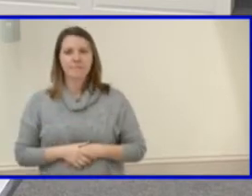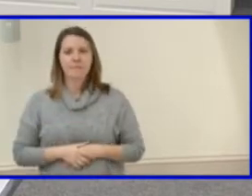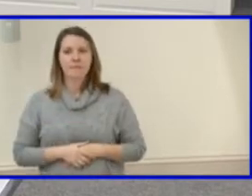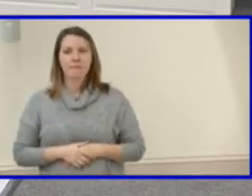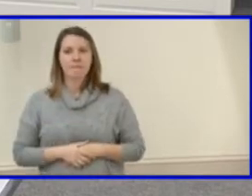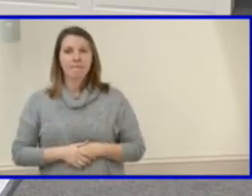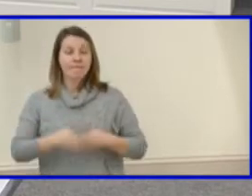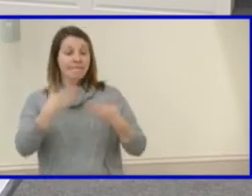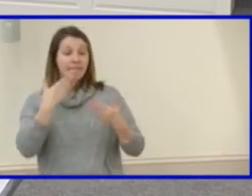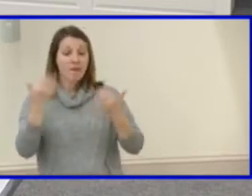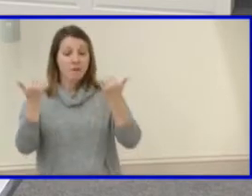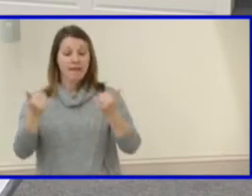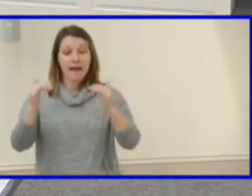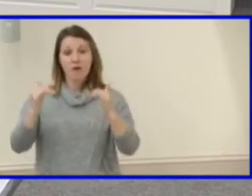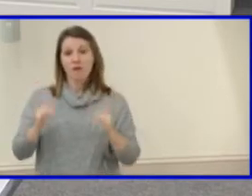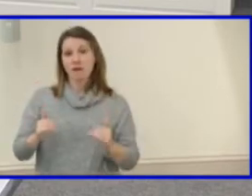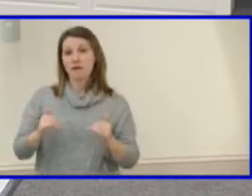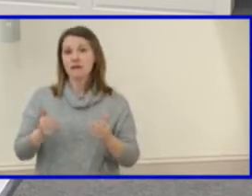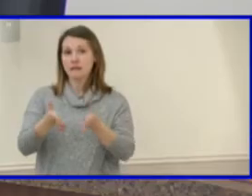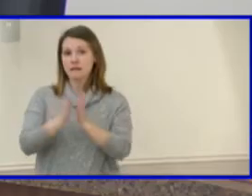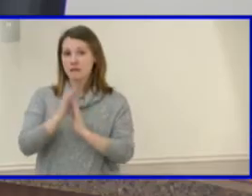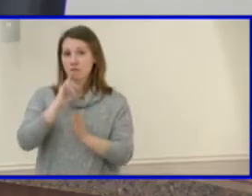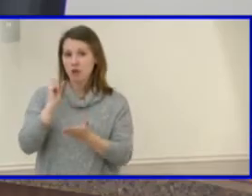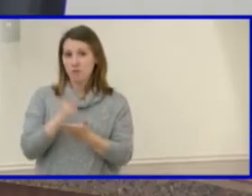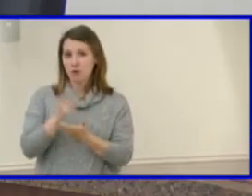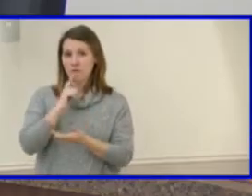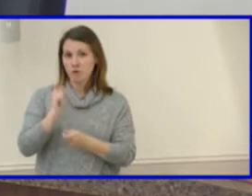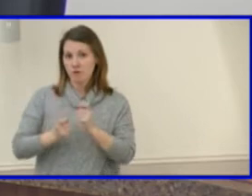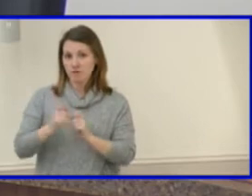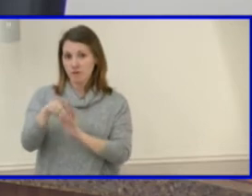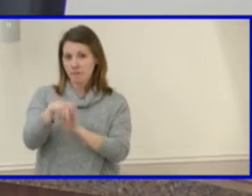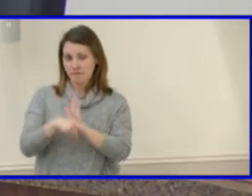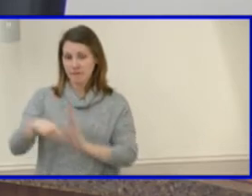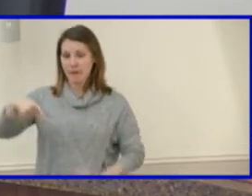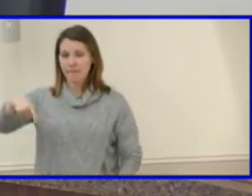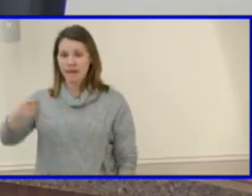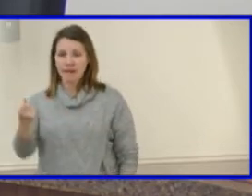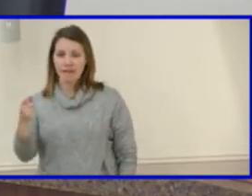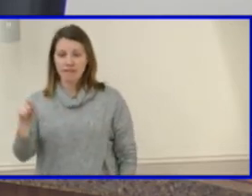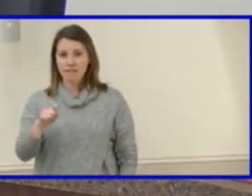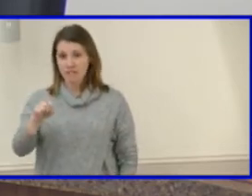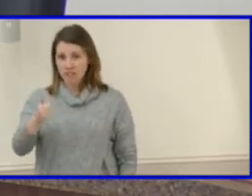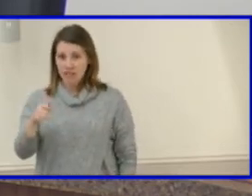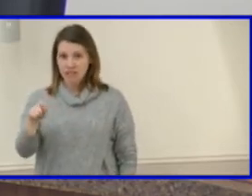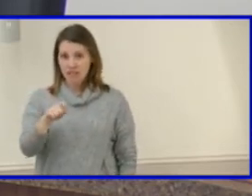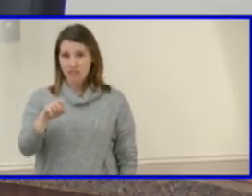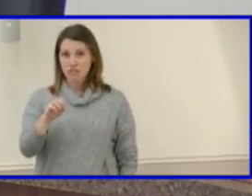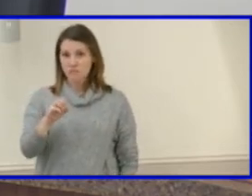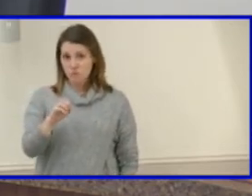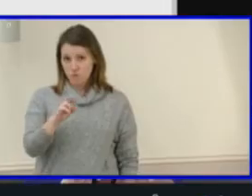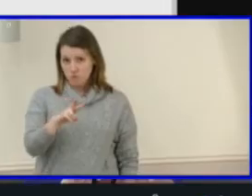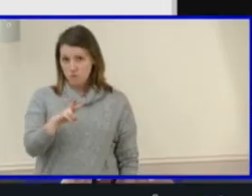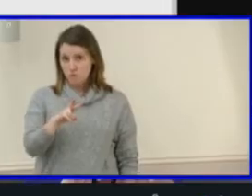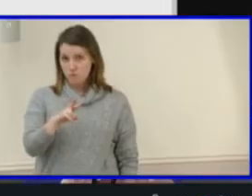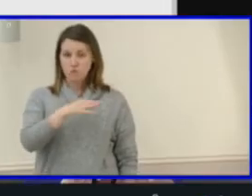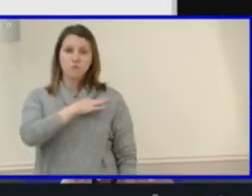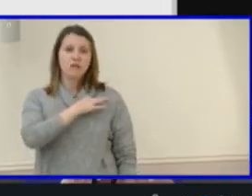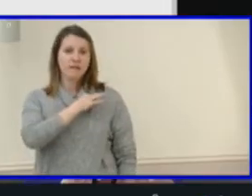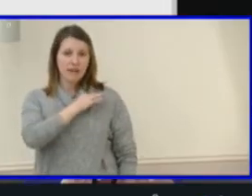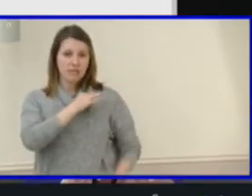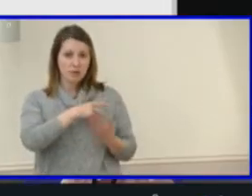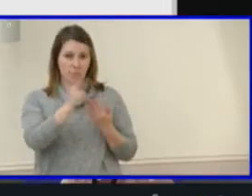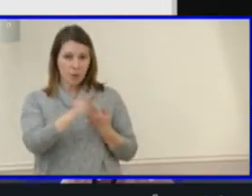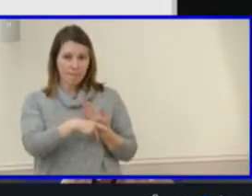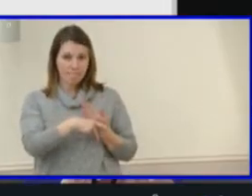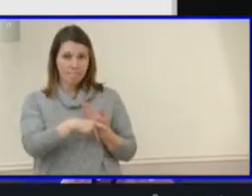Thank you. Seeking your approval of revisions to policy P11-10-002 volunteer program.